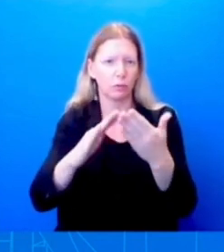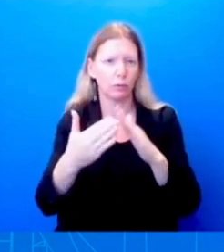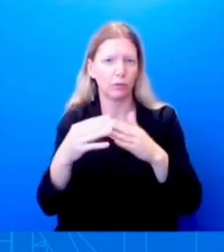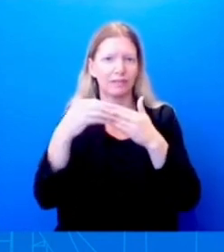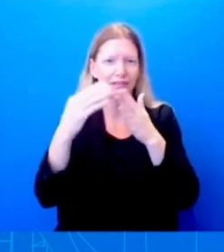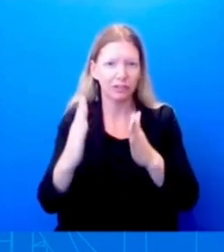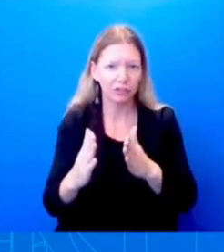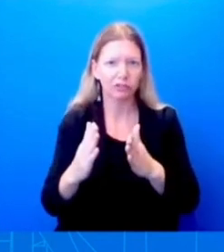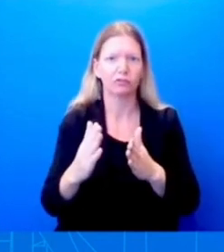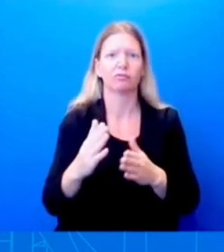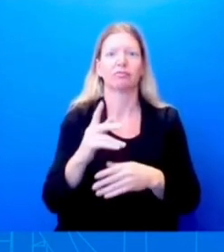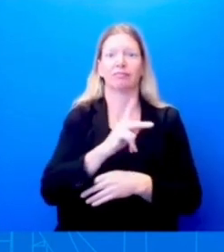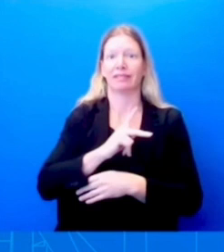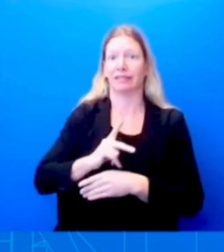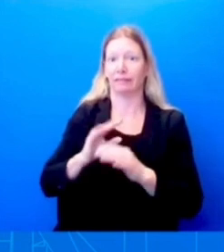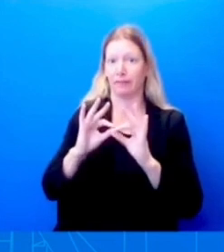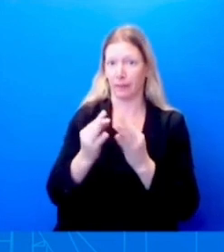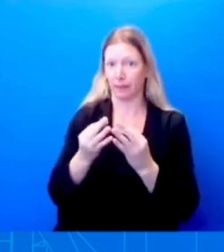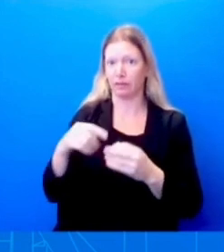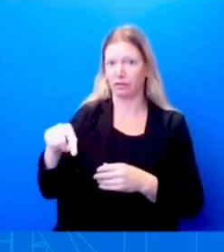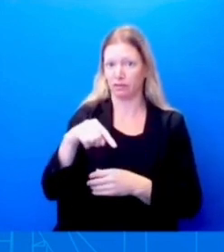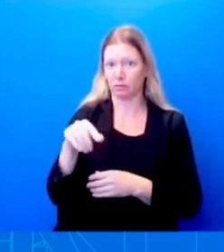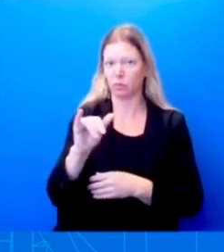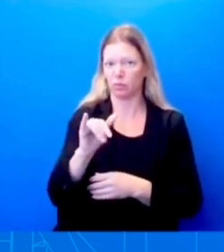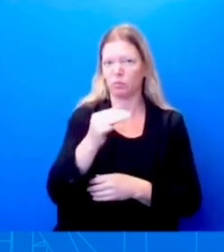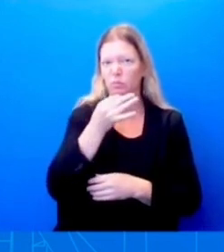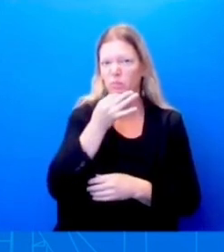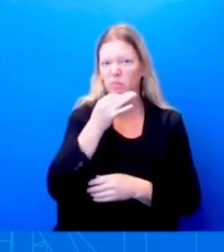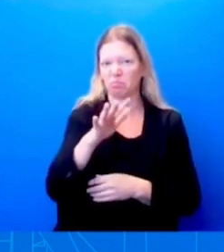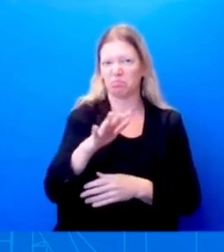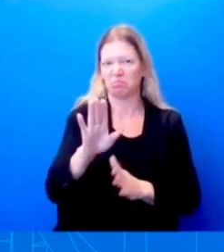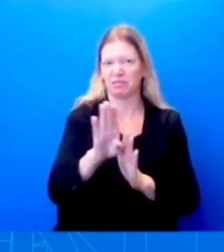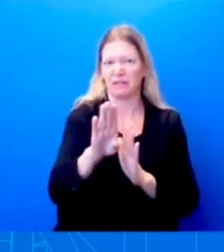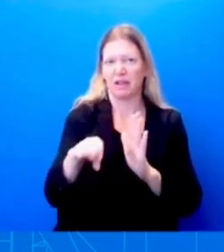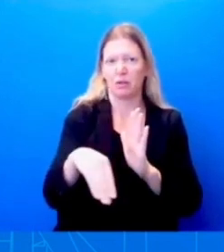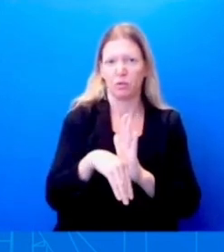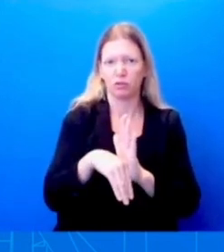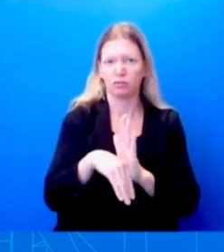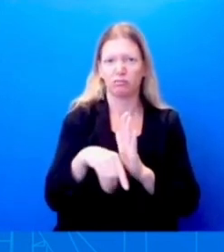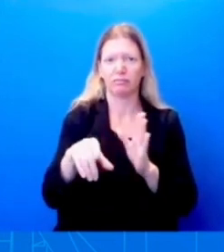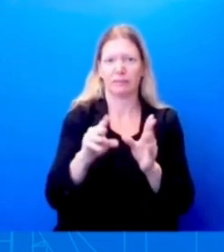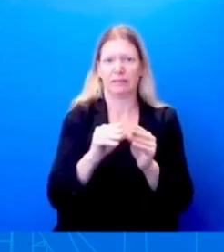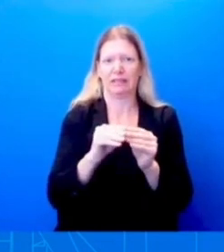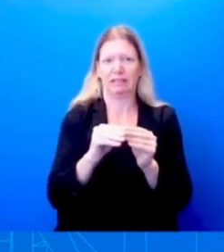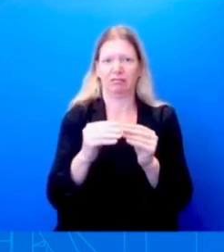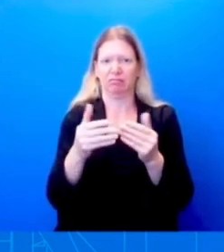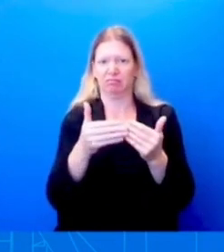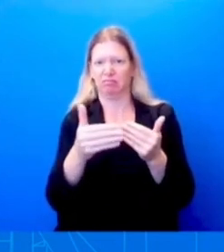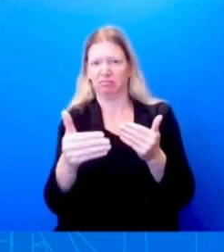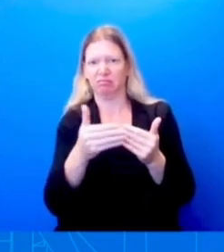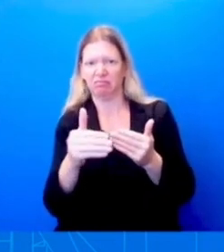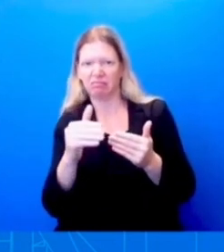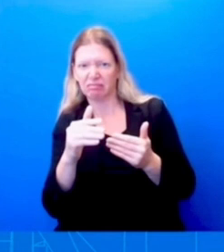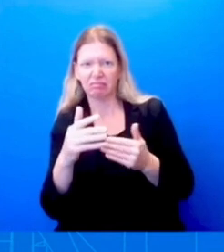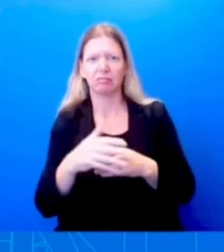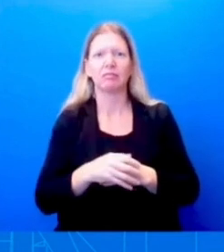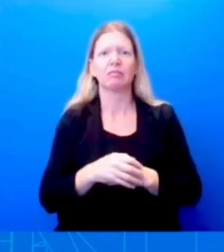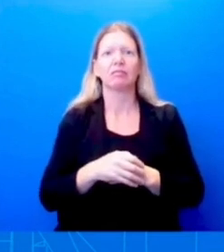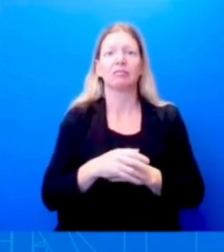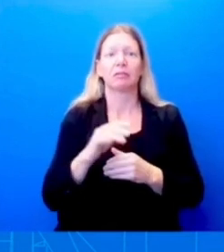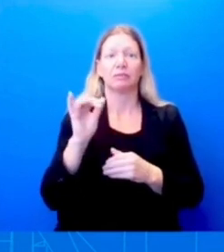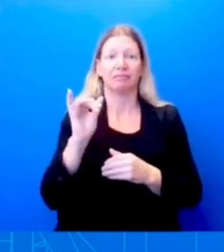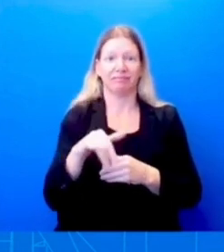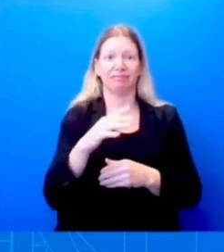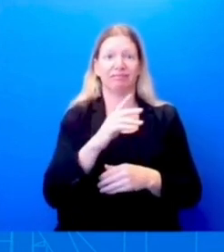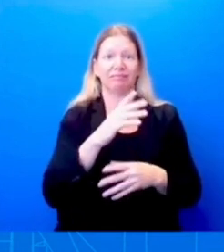after the initial Oval Office meeting between President Kennedy and Dr. King on the morning of the original March on Washington. Later